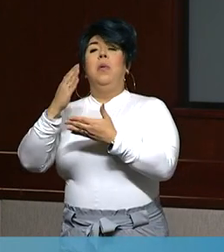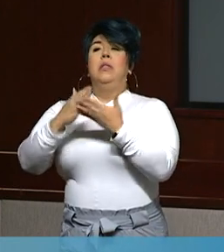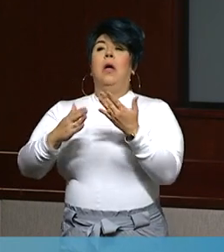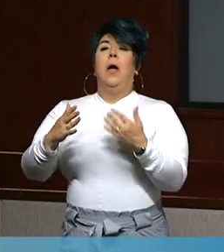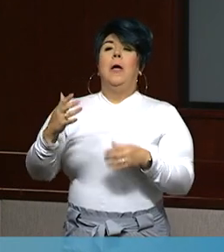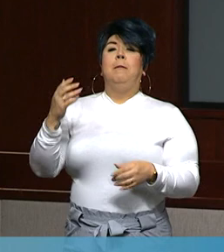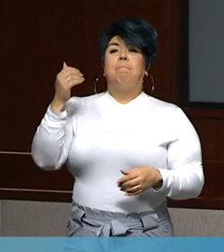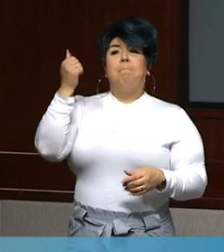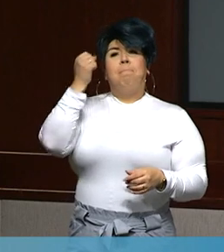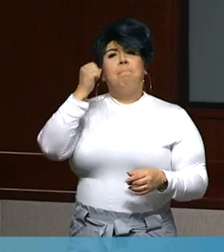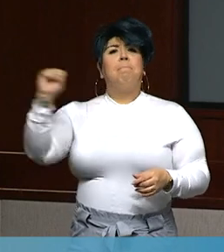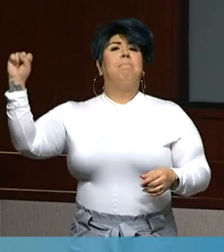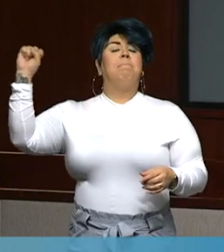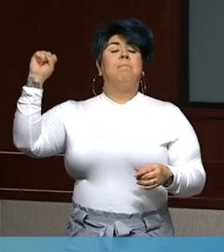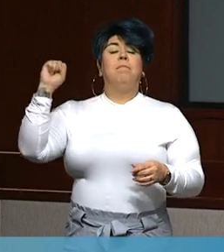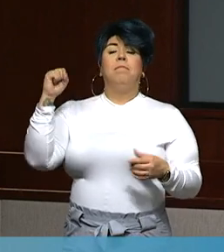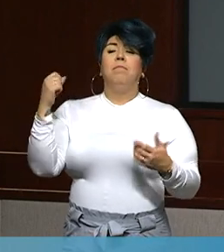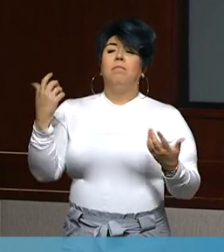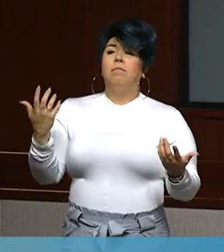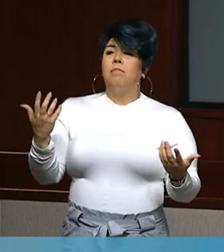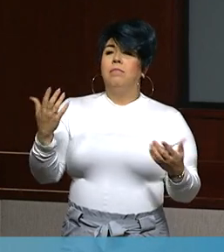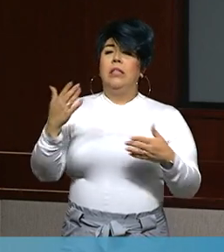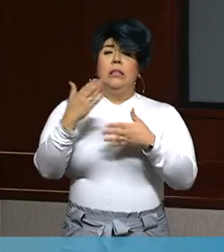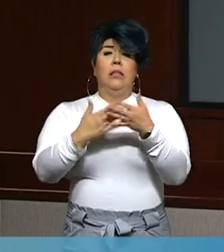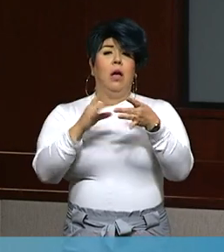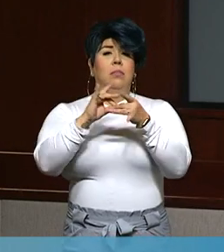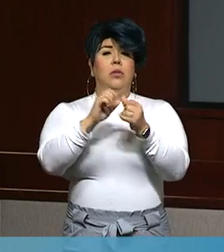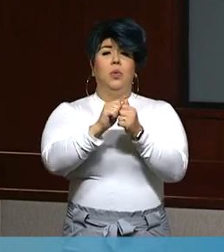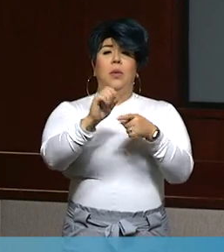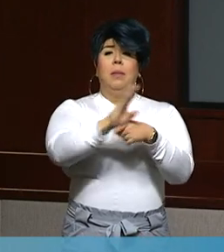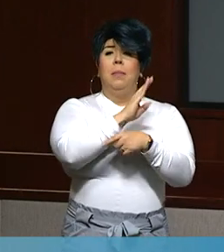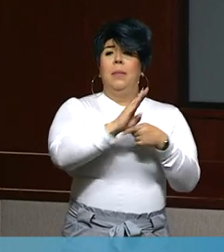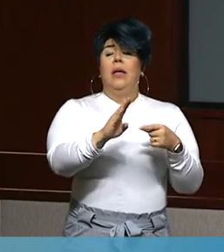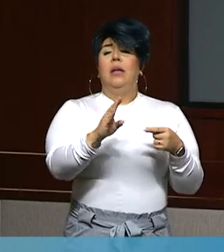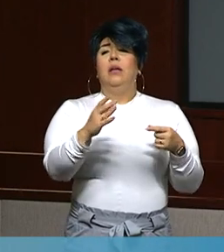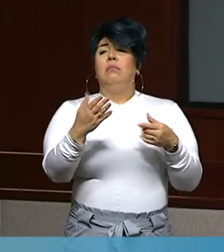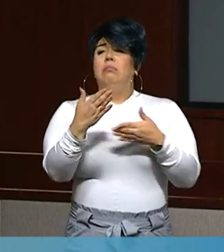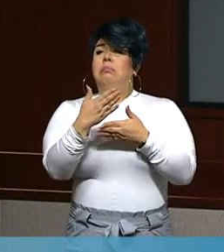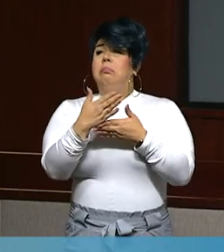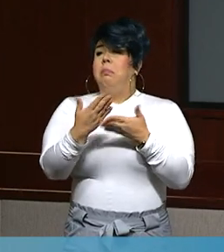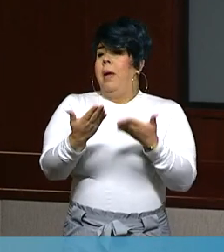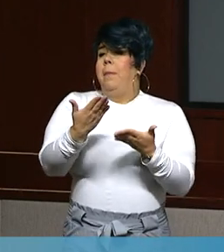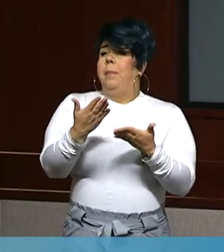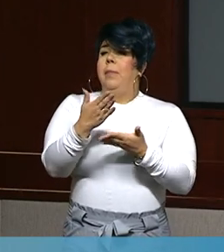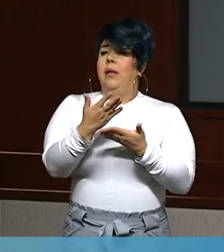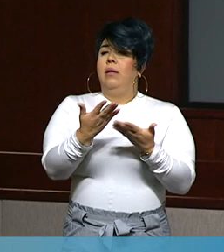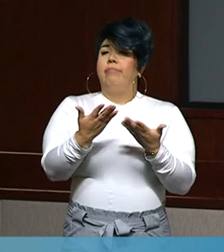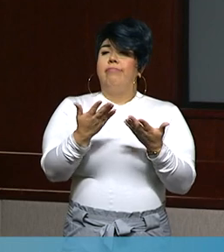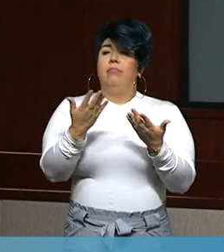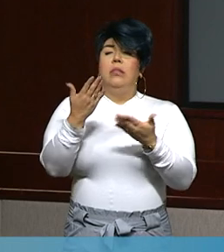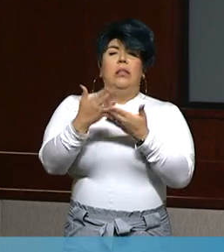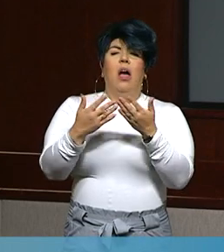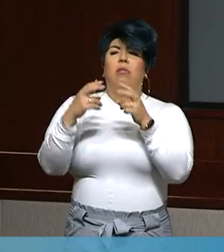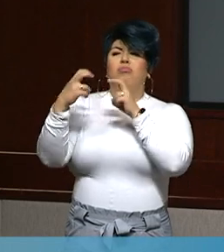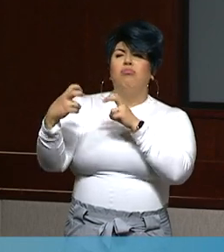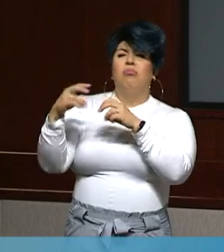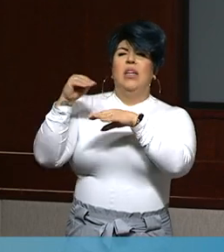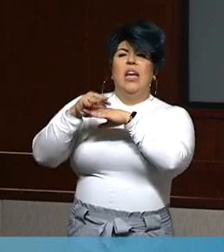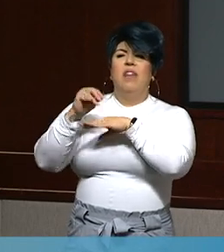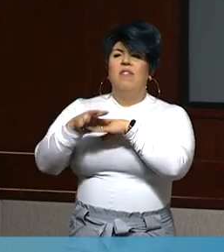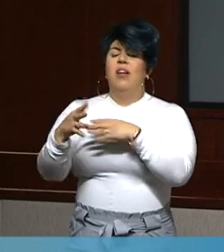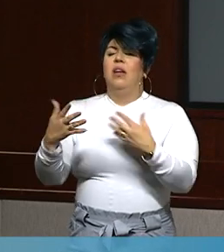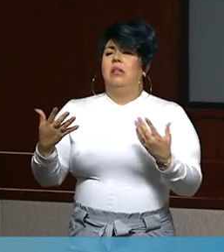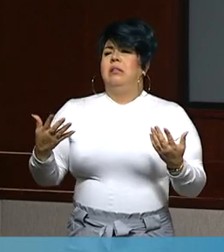pertaining to businesses, or just simply some advice or counsel that's trying to be provided